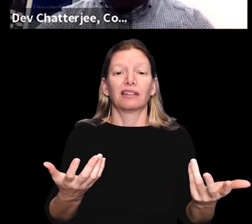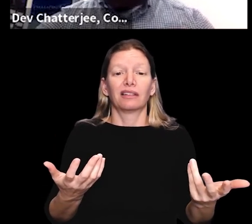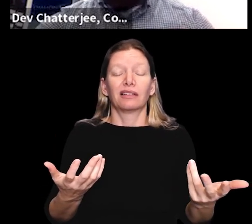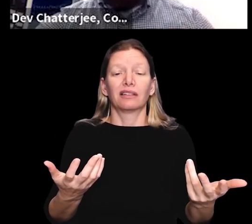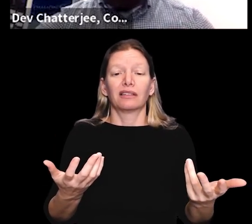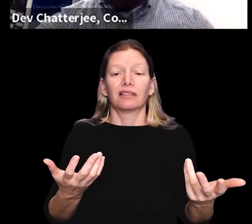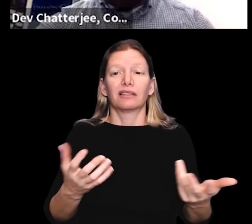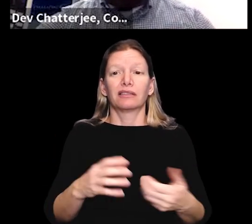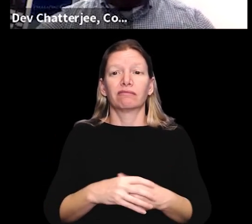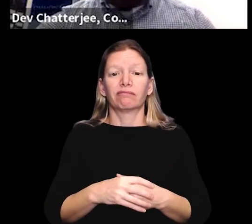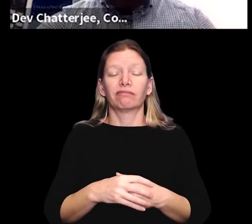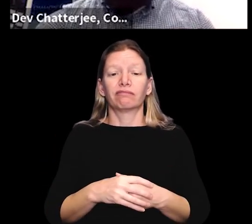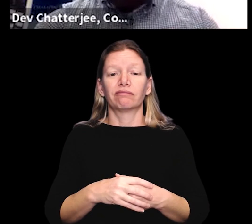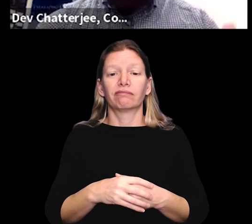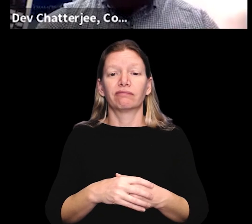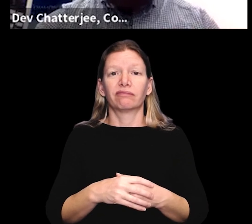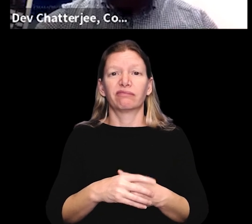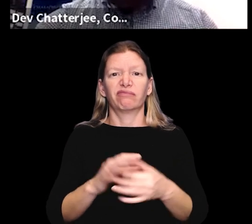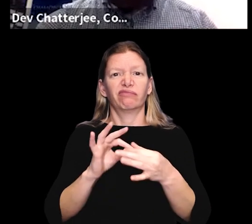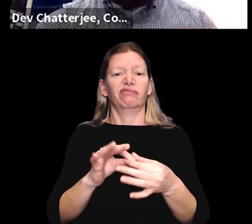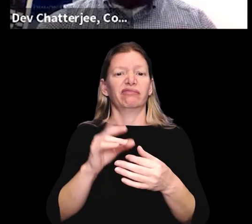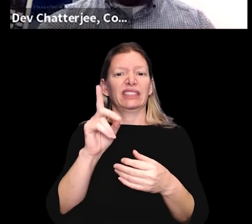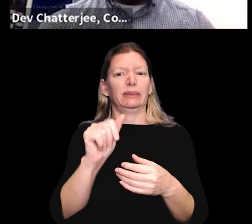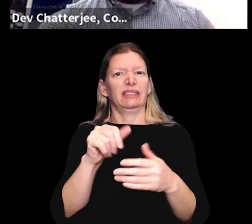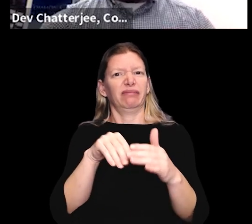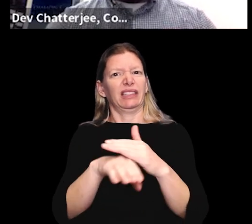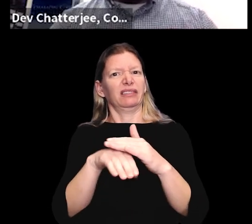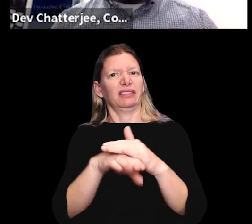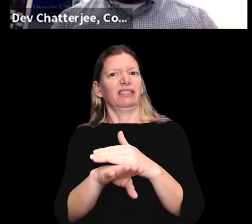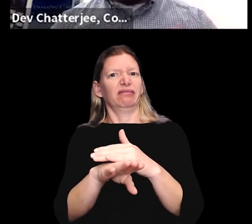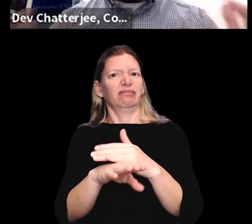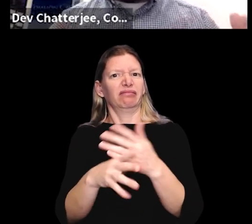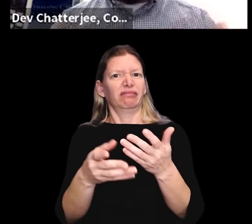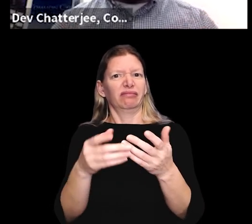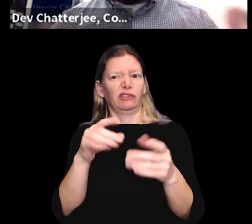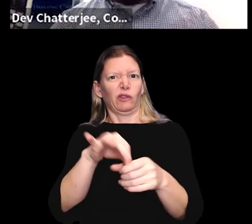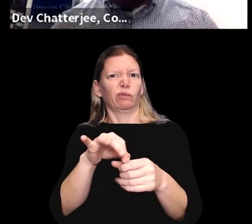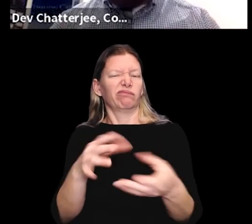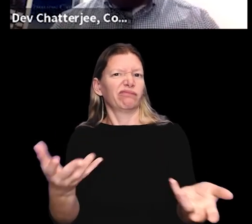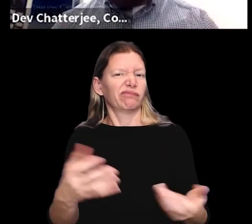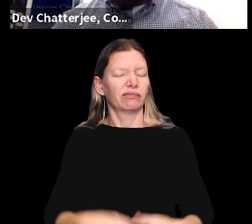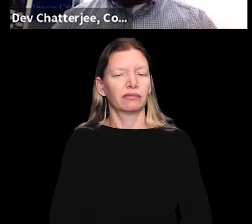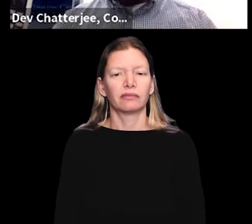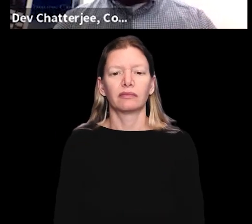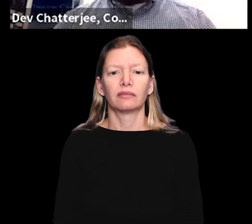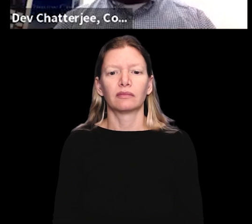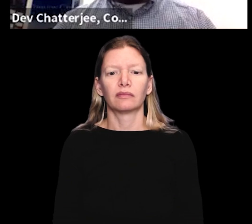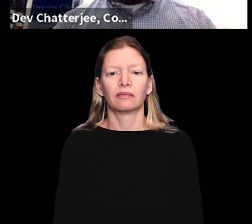and violations to the disability access provisions.